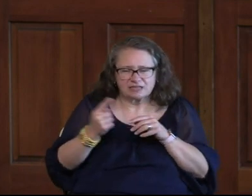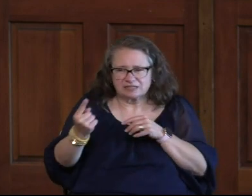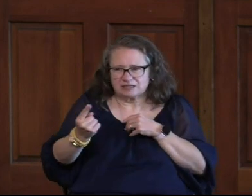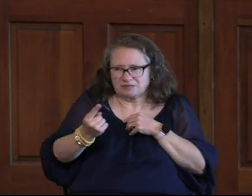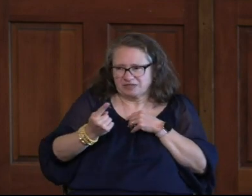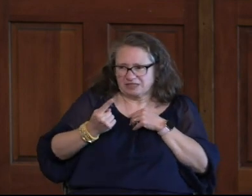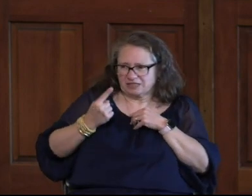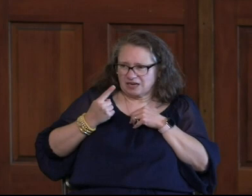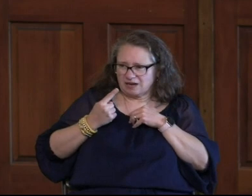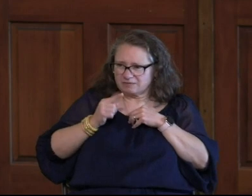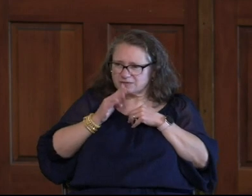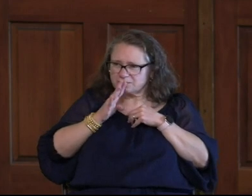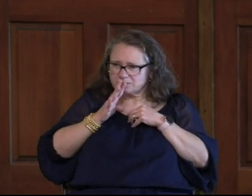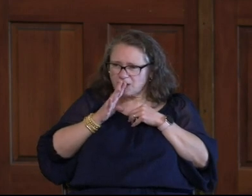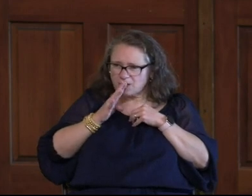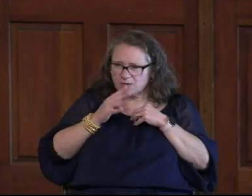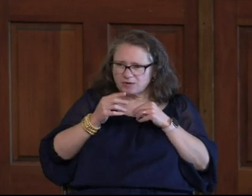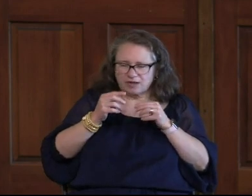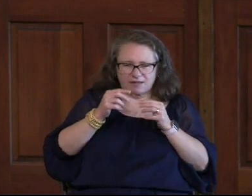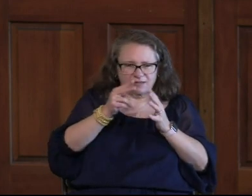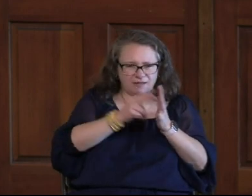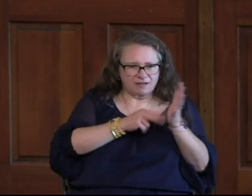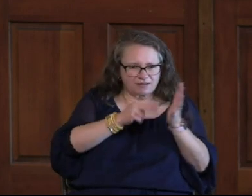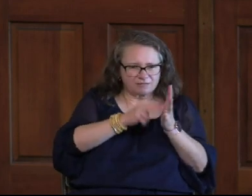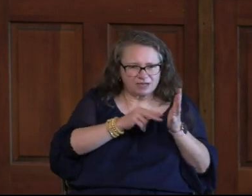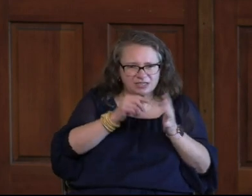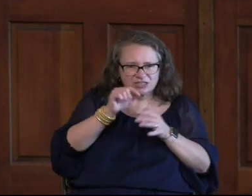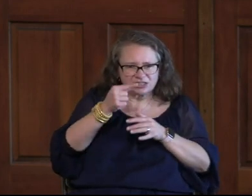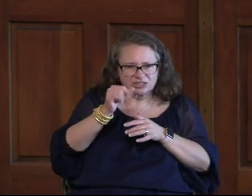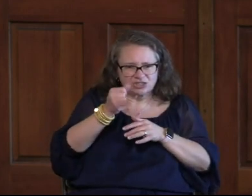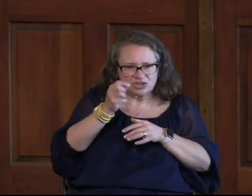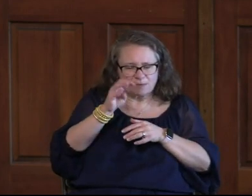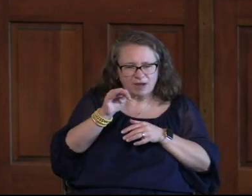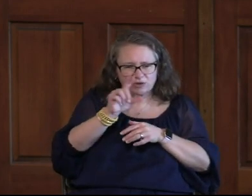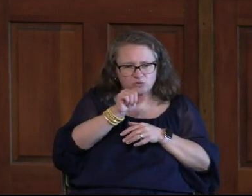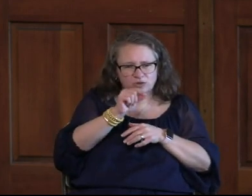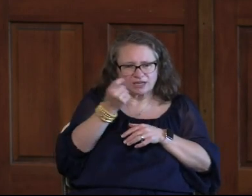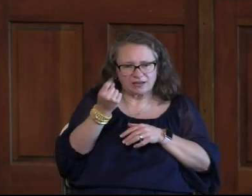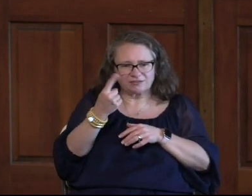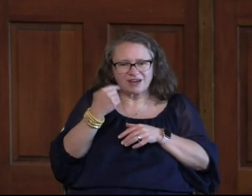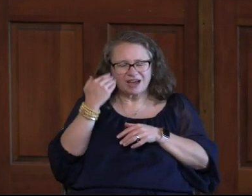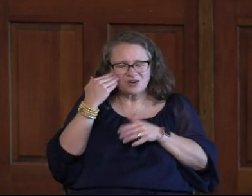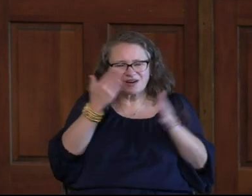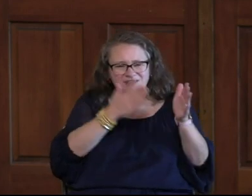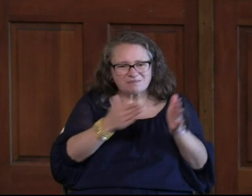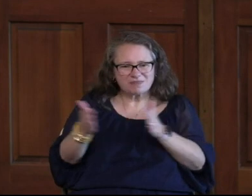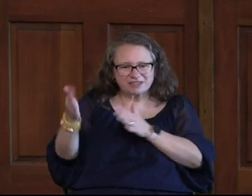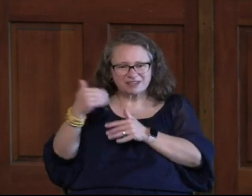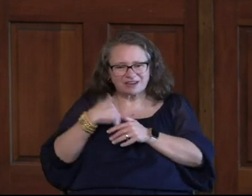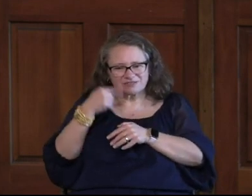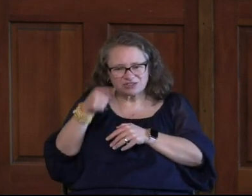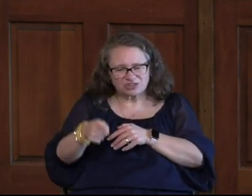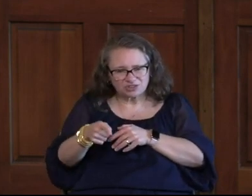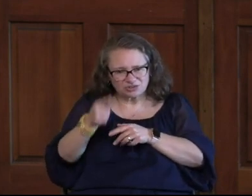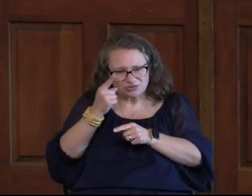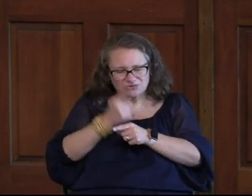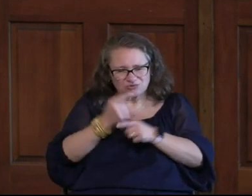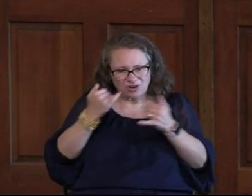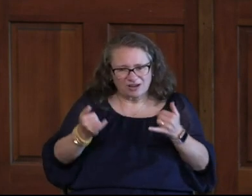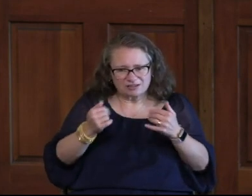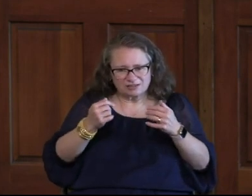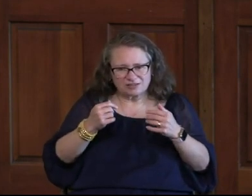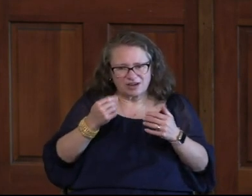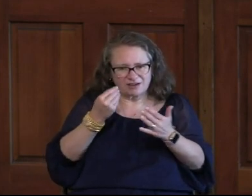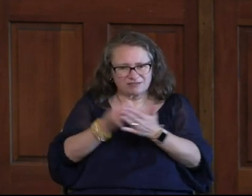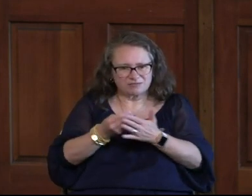came and spoke this scripture to me from Jeremiah 29, 11. I know the plans I have for you, right? Plans